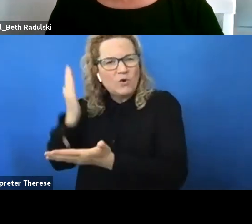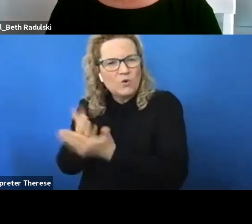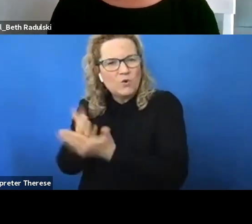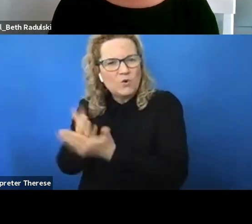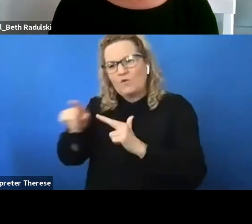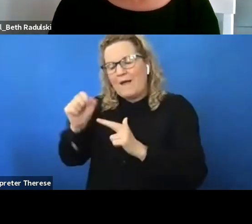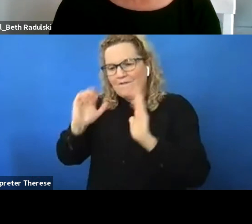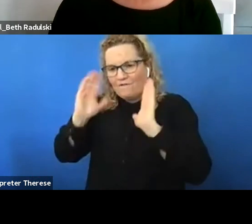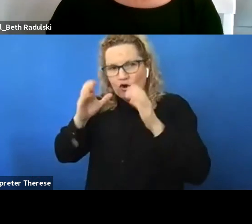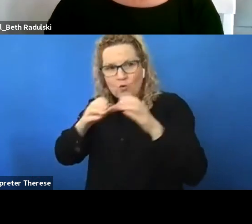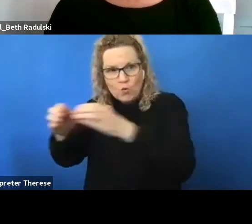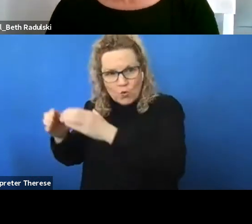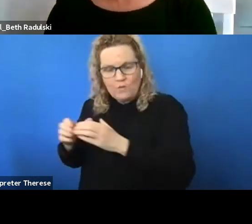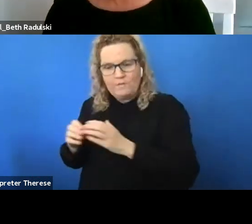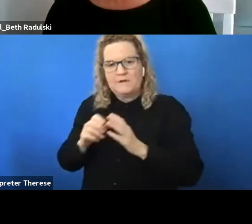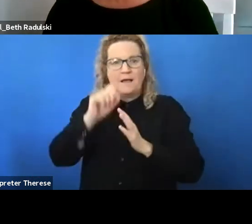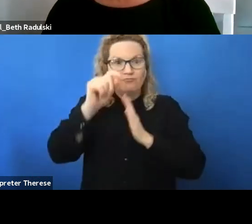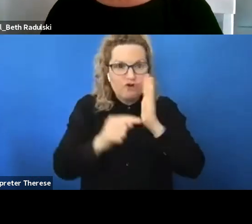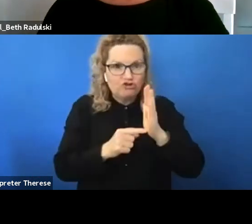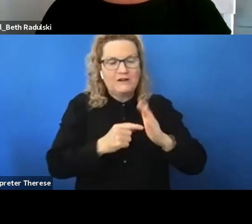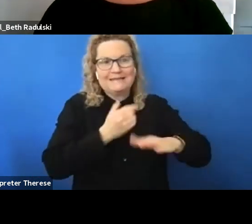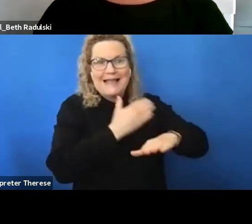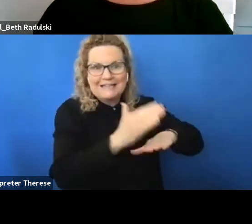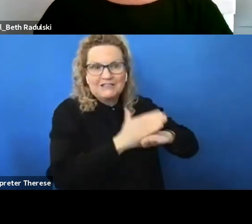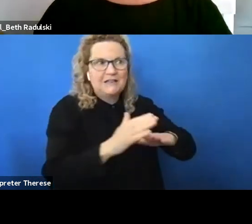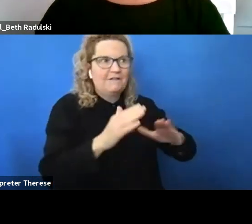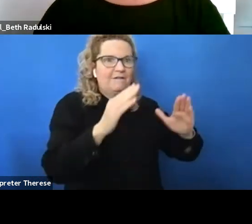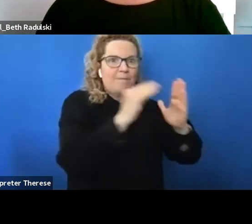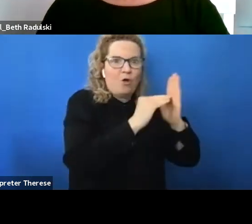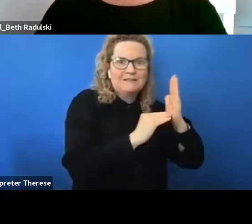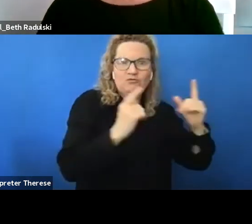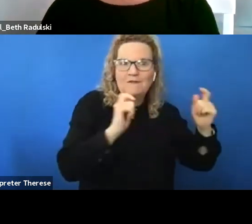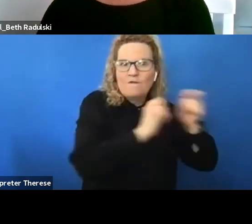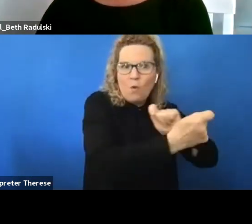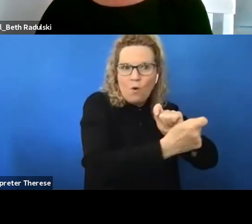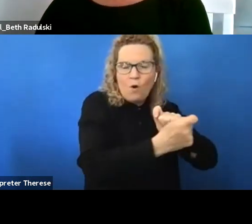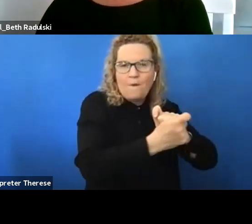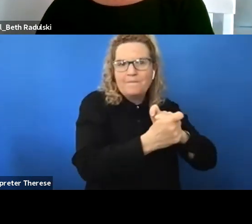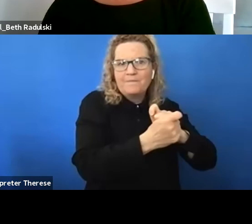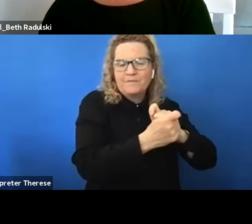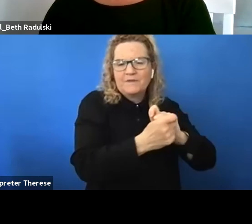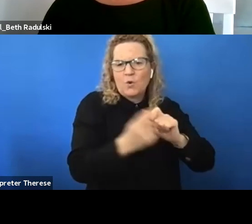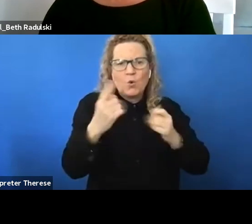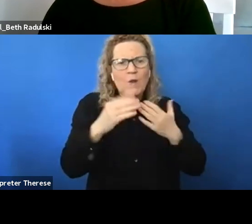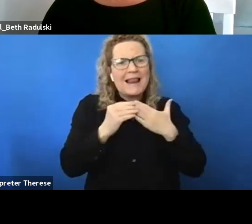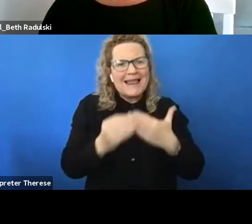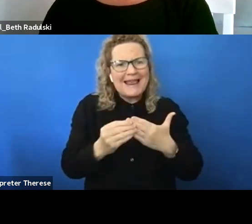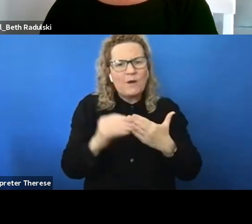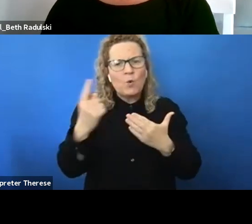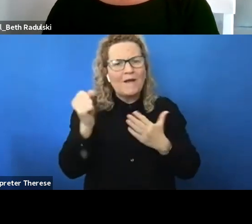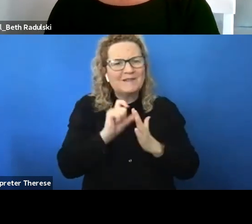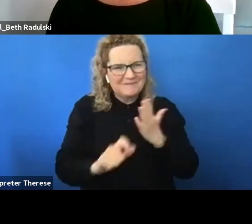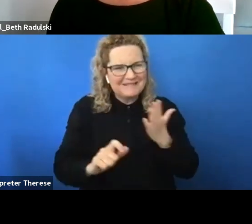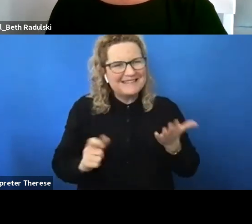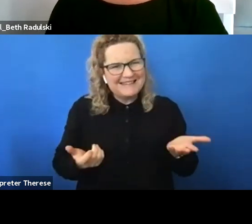projects or initiatives or policy reform you're letting that be led by disabled people and